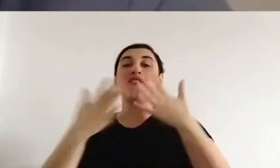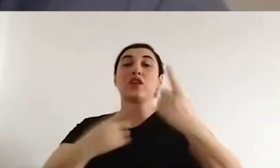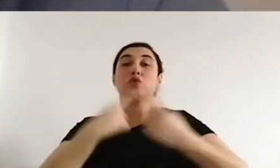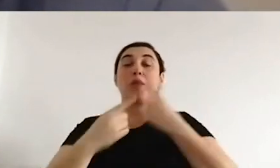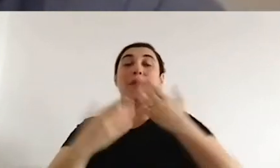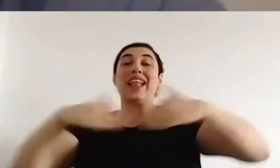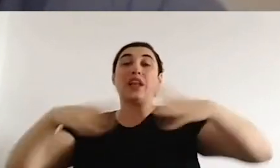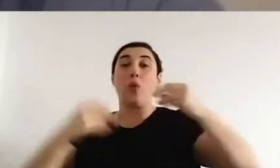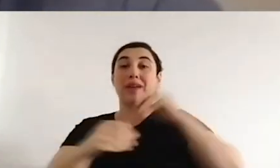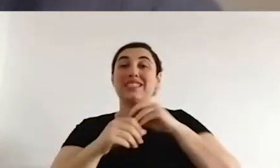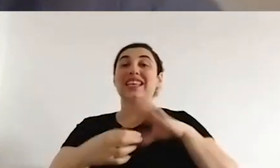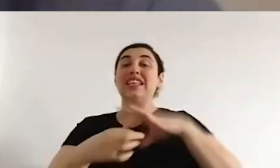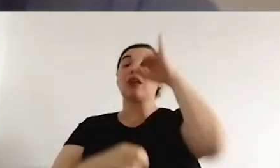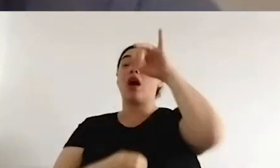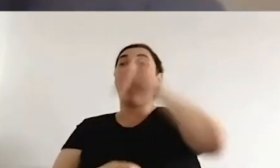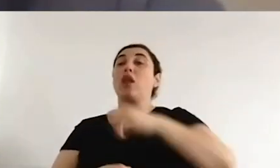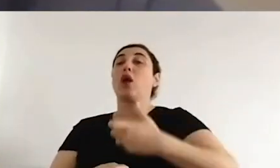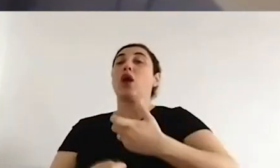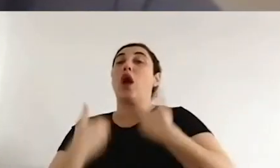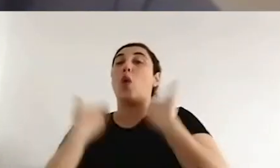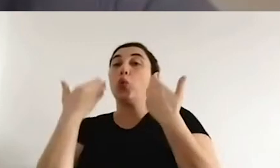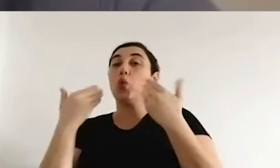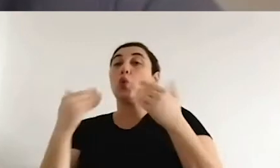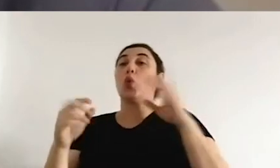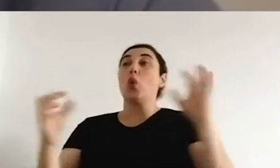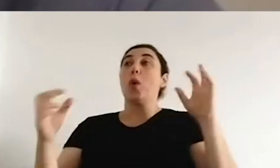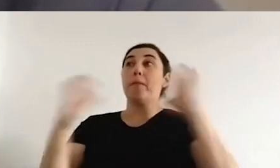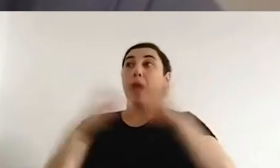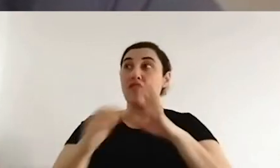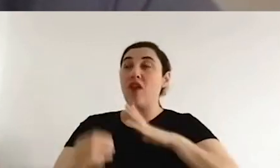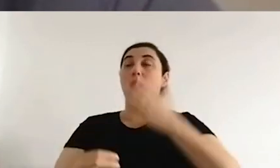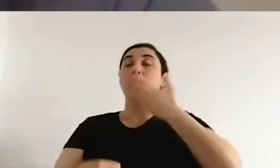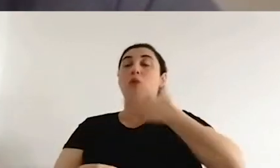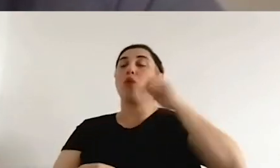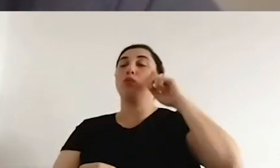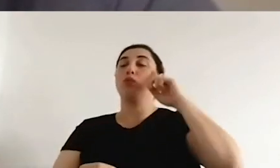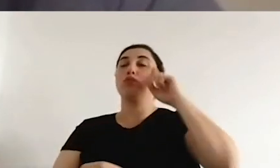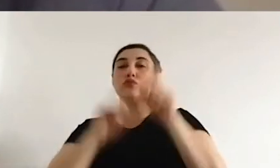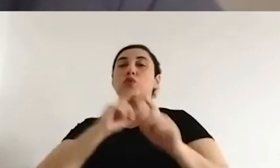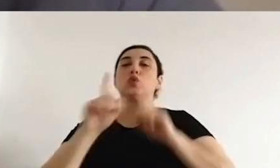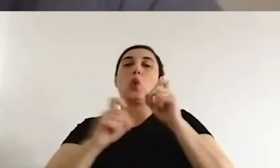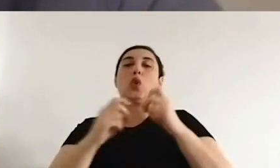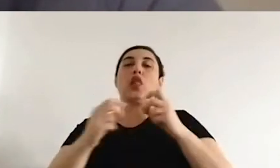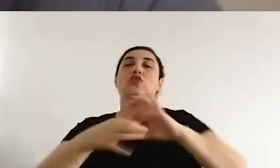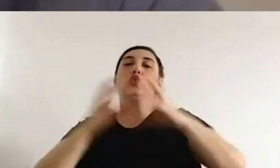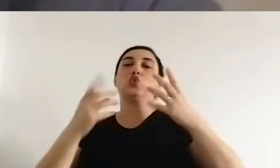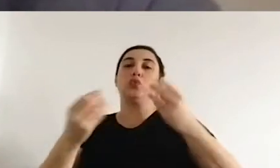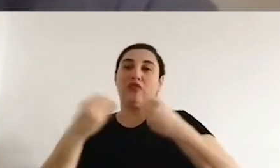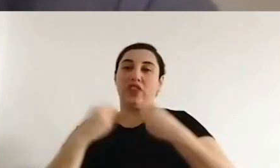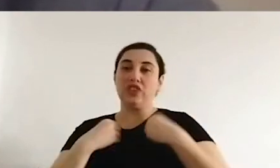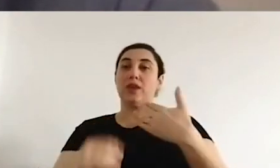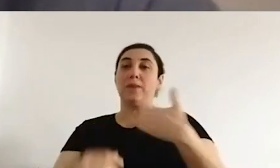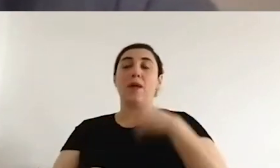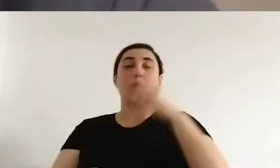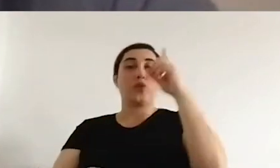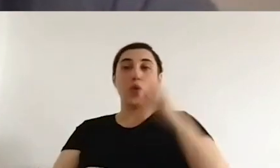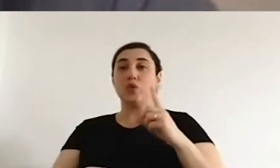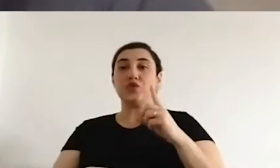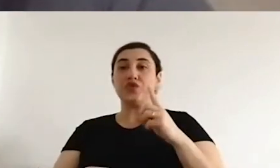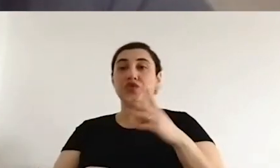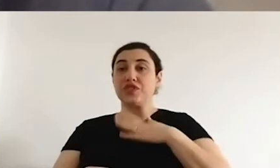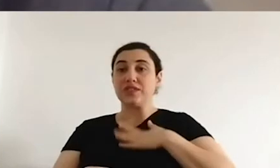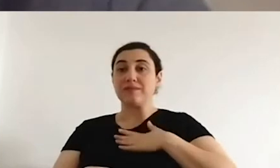human rights law in the field of fighting against discrimination. These questions will be handled, but I want to hand the microphone